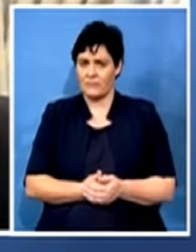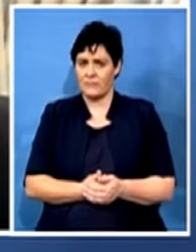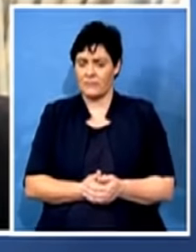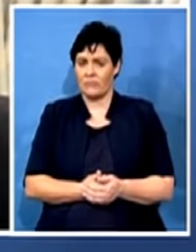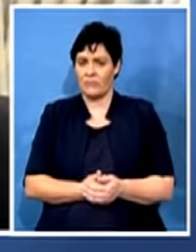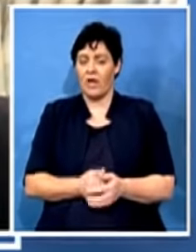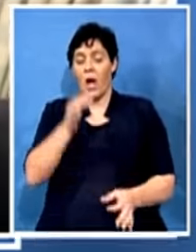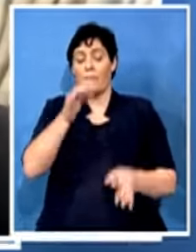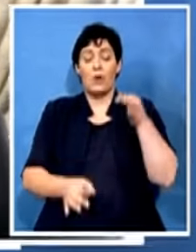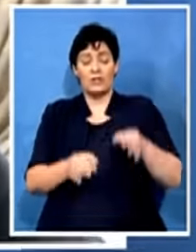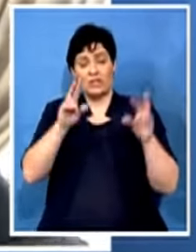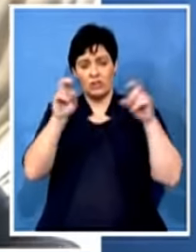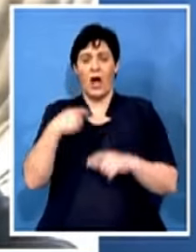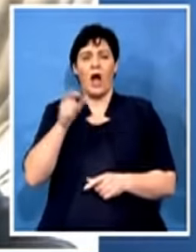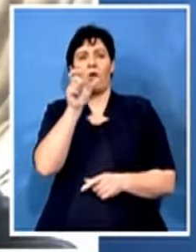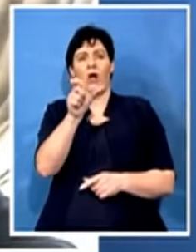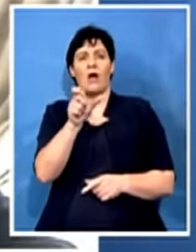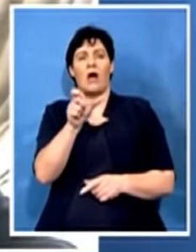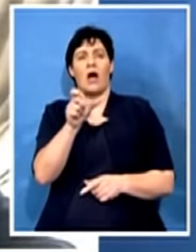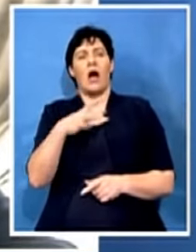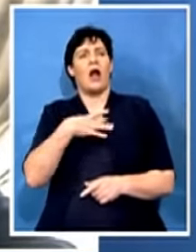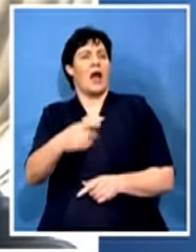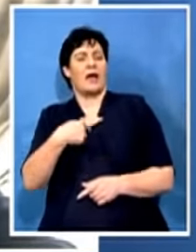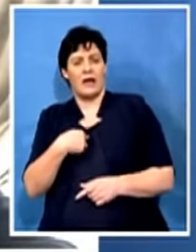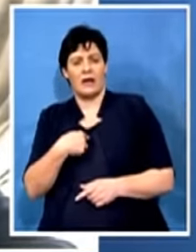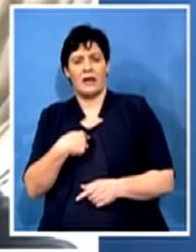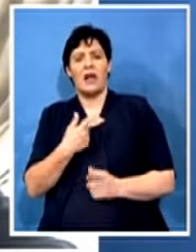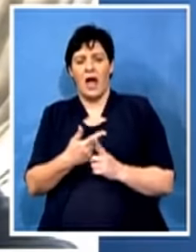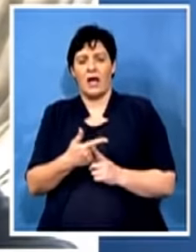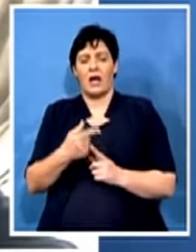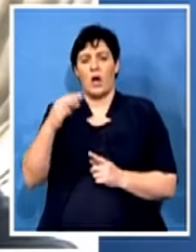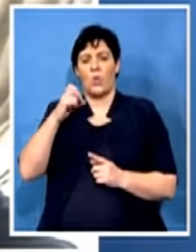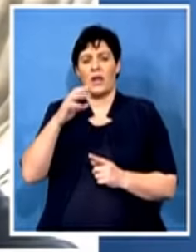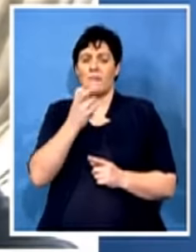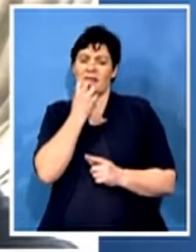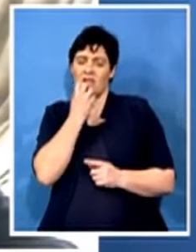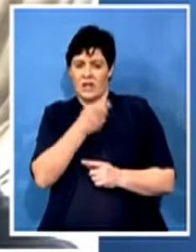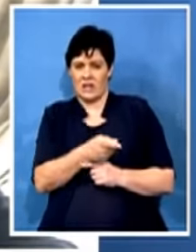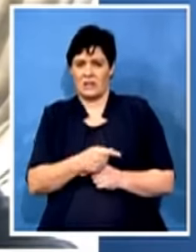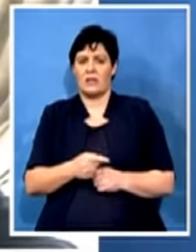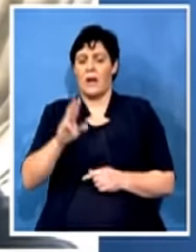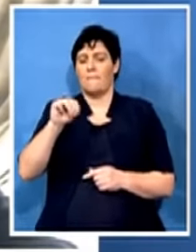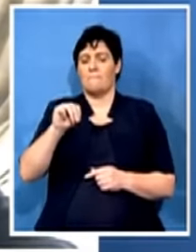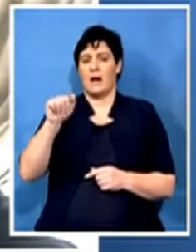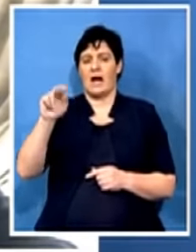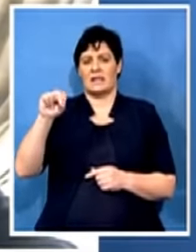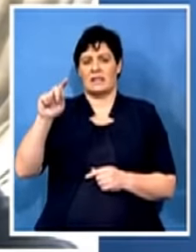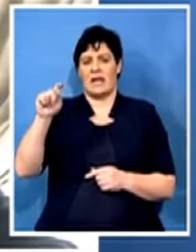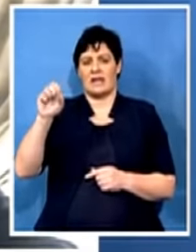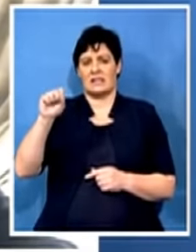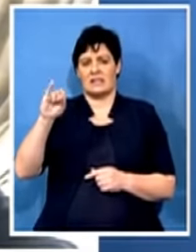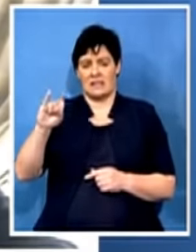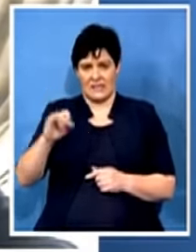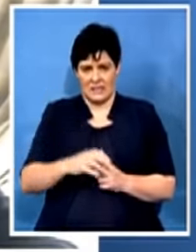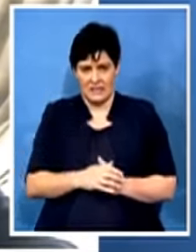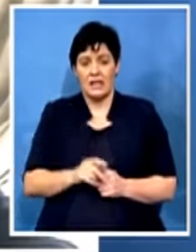coined about Gwede Mandashi, which is mandashing. Mzondile Massina has essentially mandashed here because